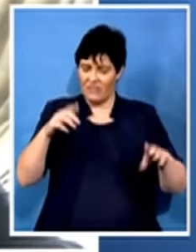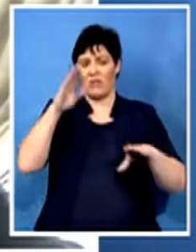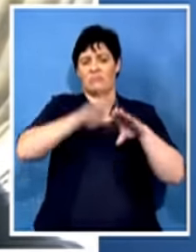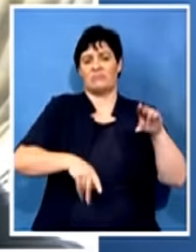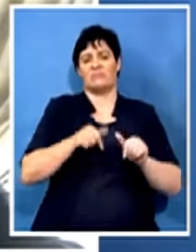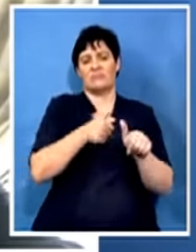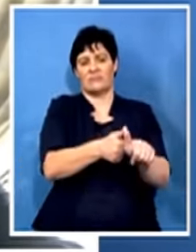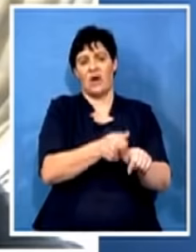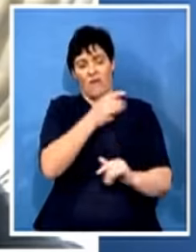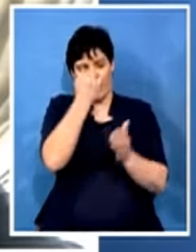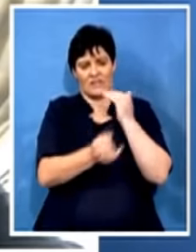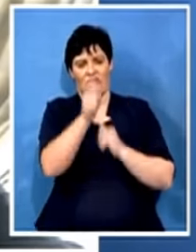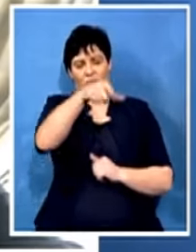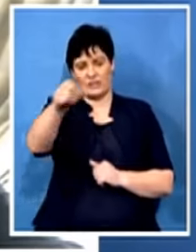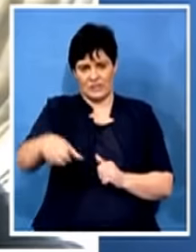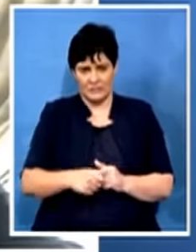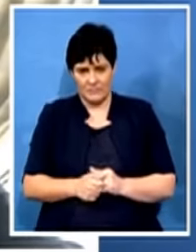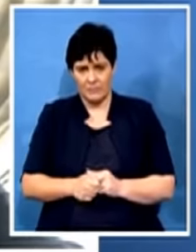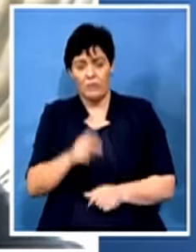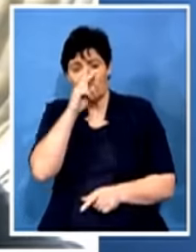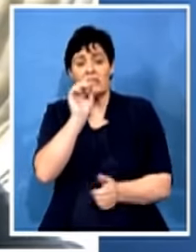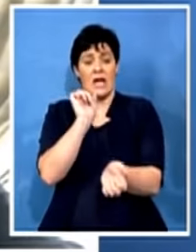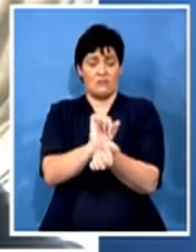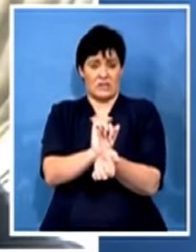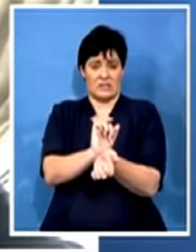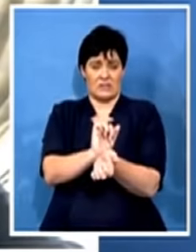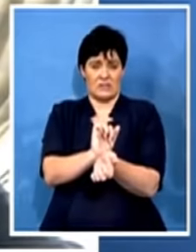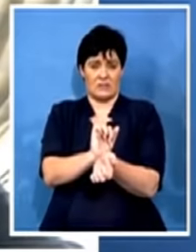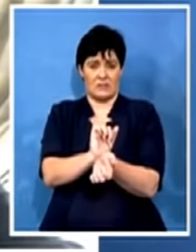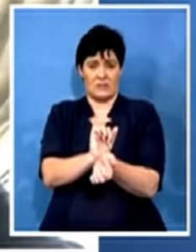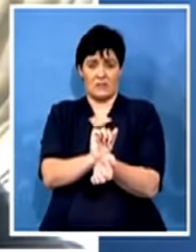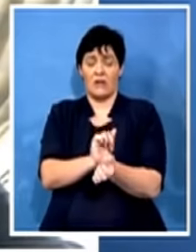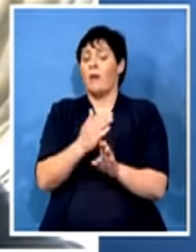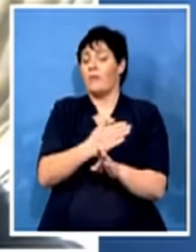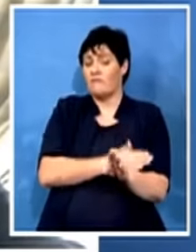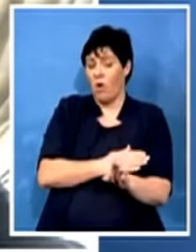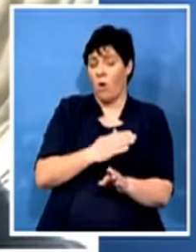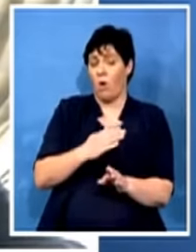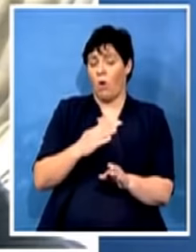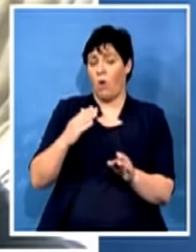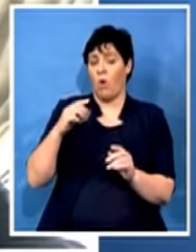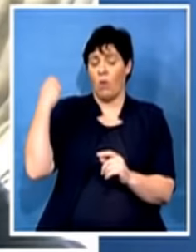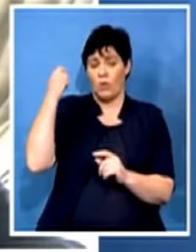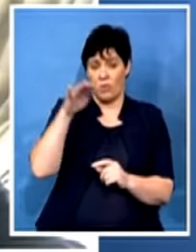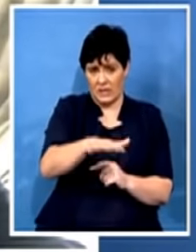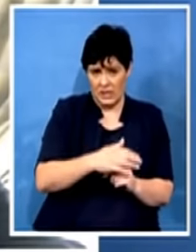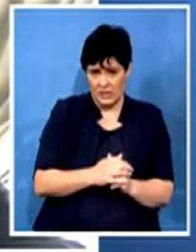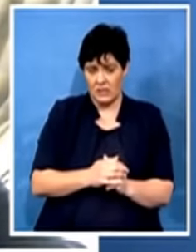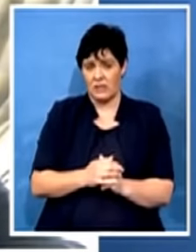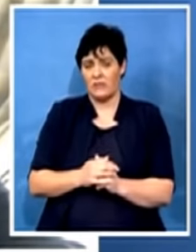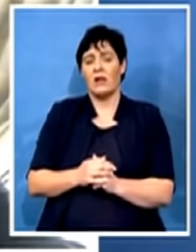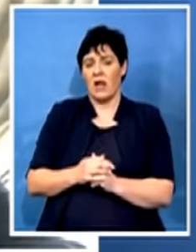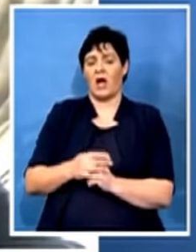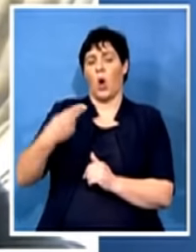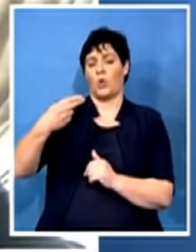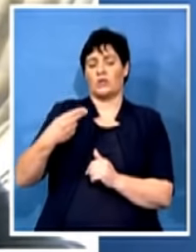seen arrests pre-pulukwane by the Scorpions in what was dubbed the Hollywood-style arrest by the then-Secretary General of the ANC, Khalima Mutlante.